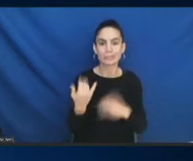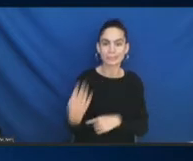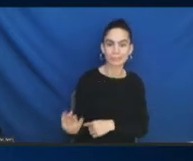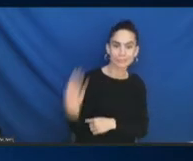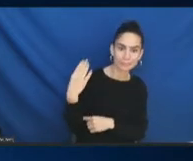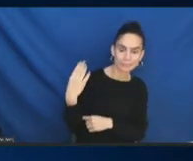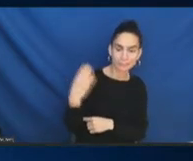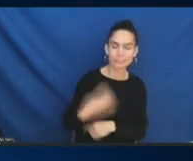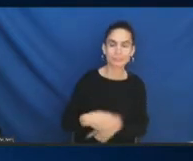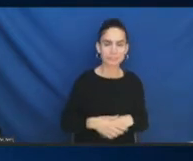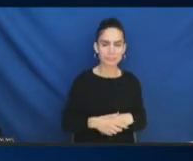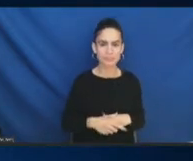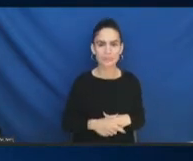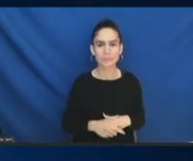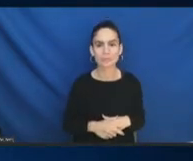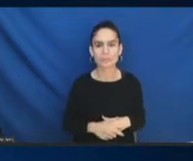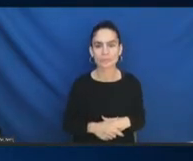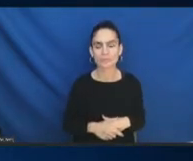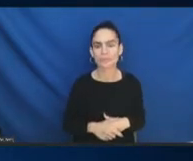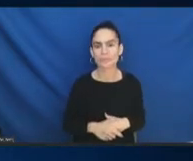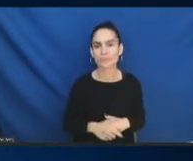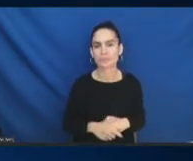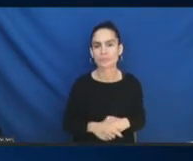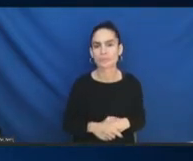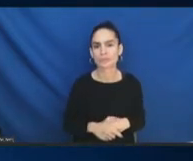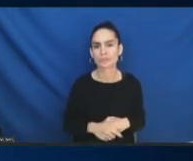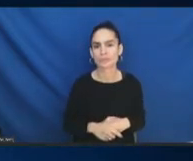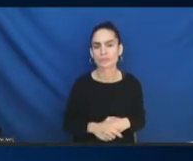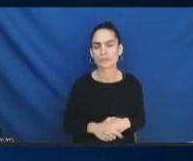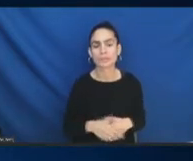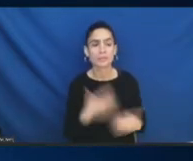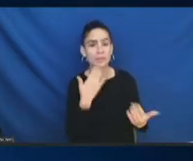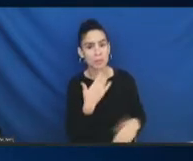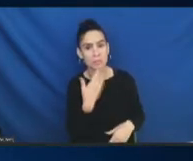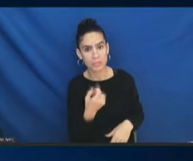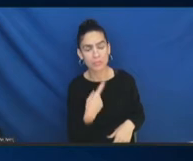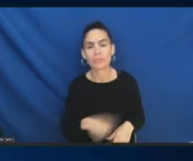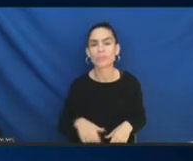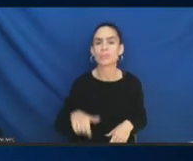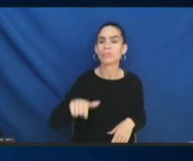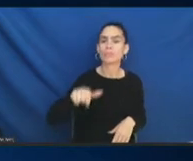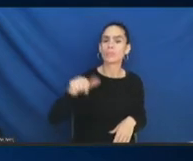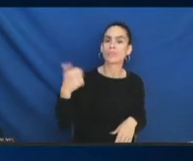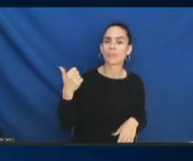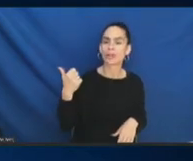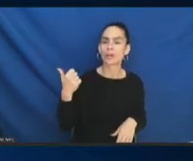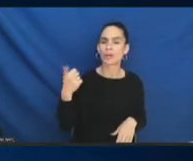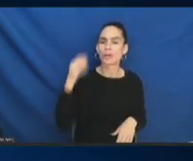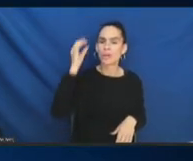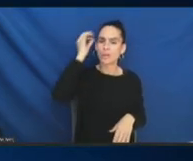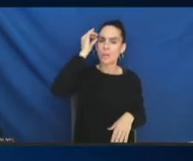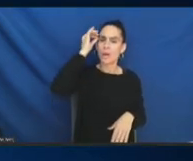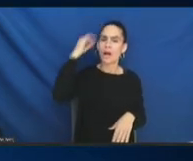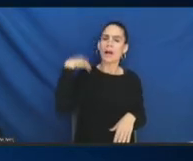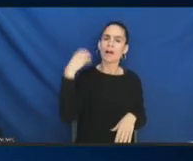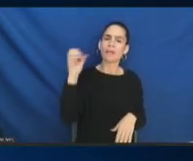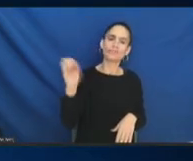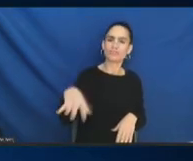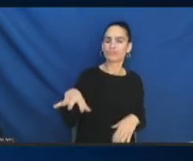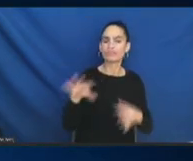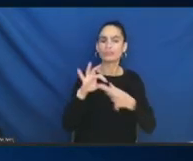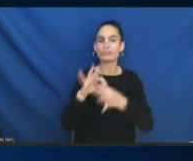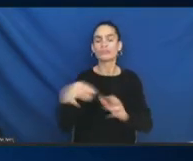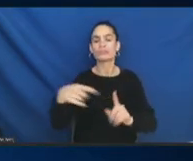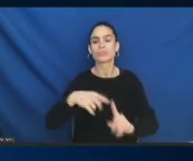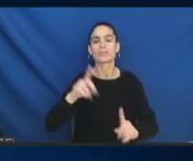other way, and thank you for asking that question. One other way for us to think about this also, for the data disaggregation subcommittee, you may want